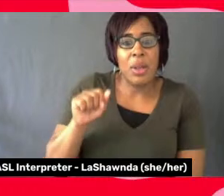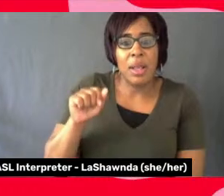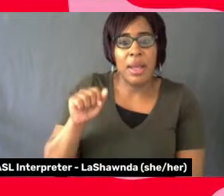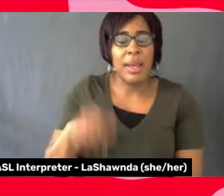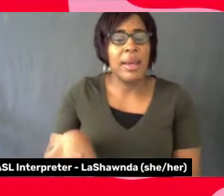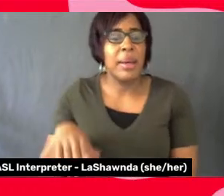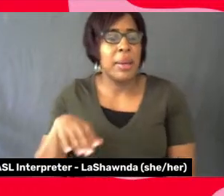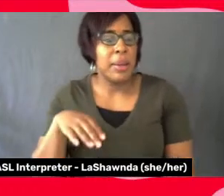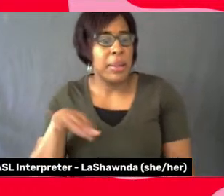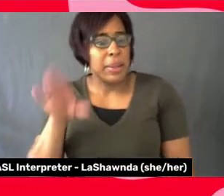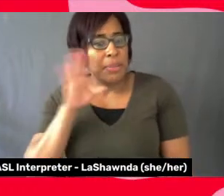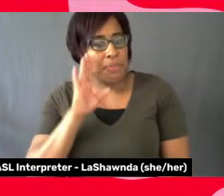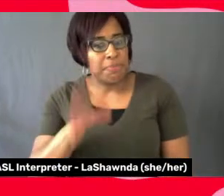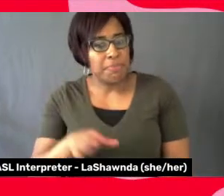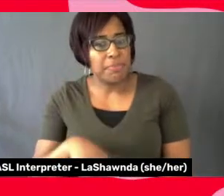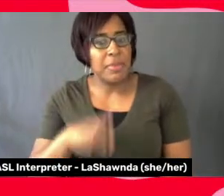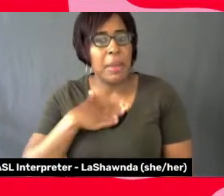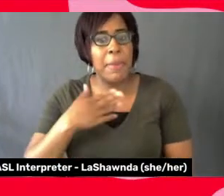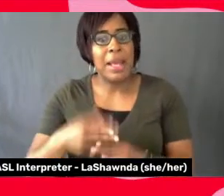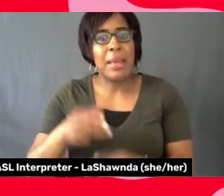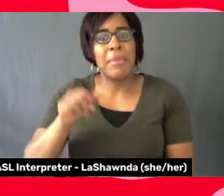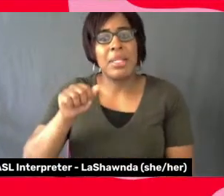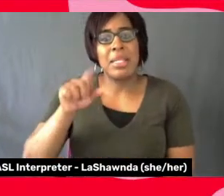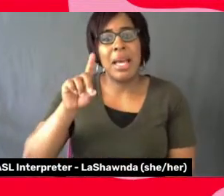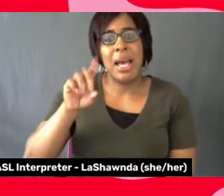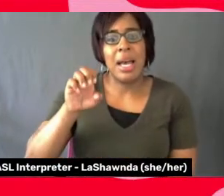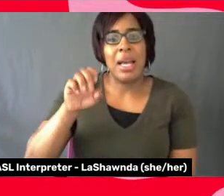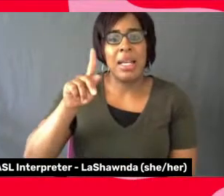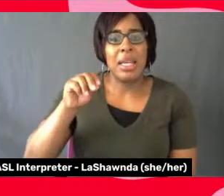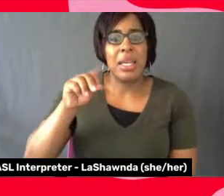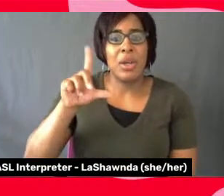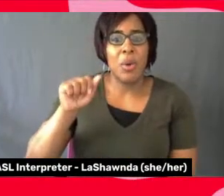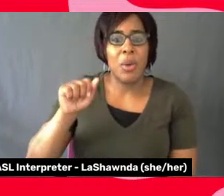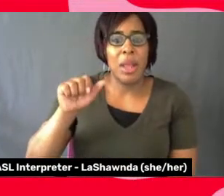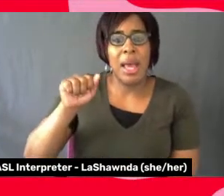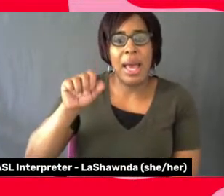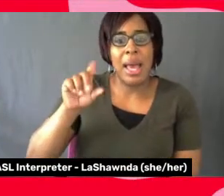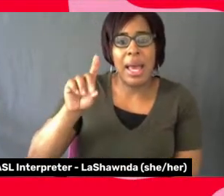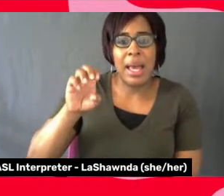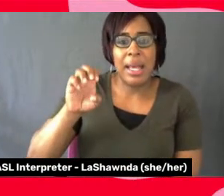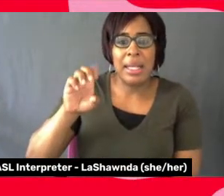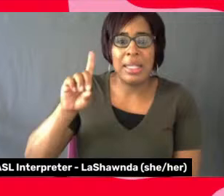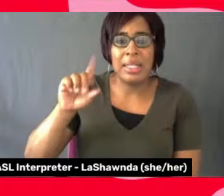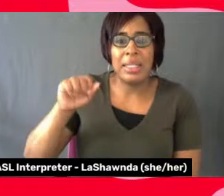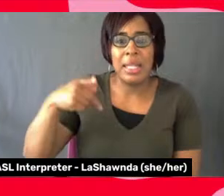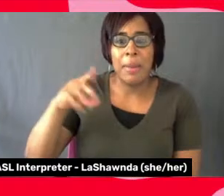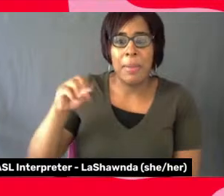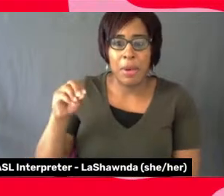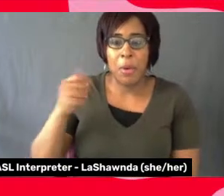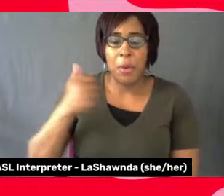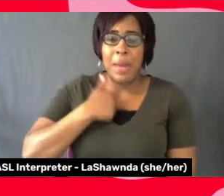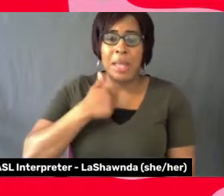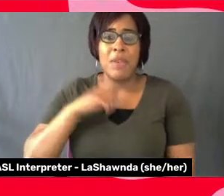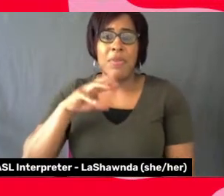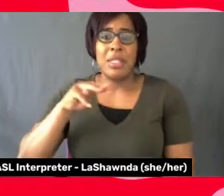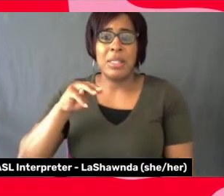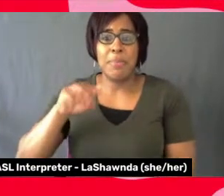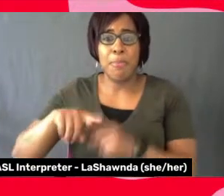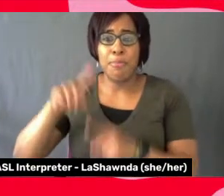Alapia. My name is Adekola Adedapo. I am a multicultural coordinator,